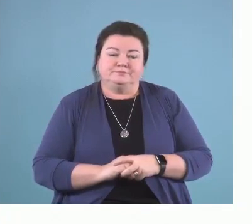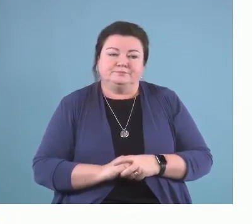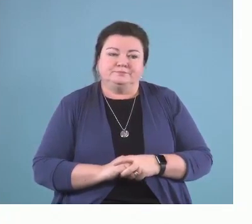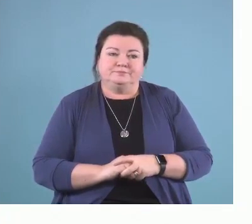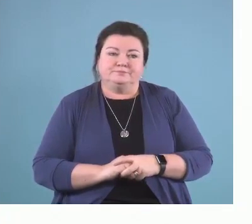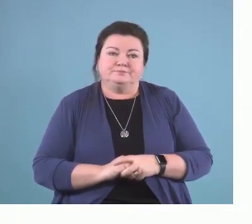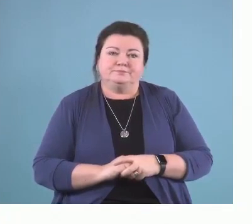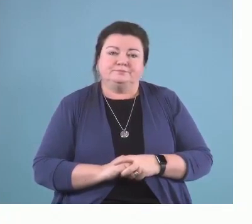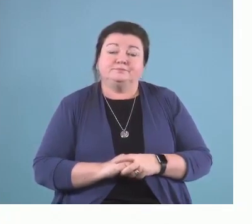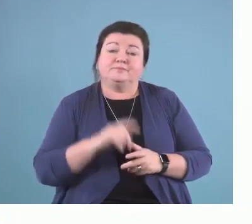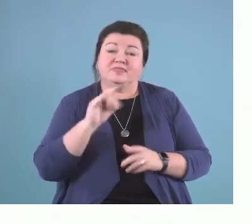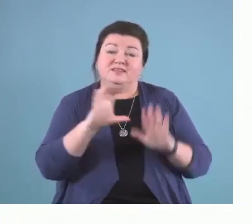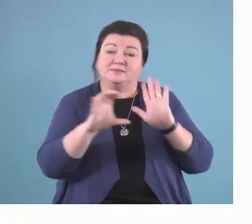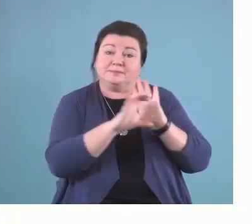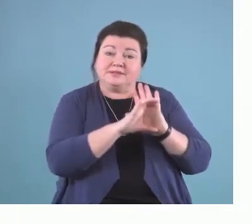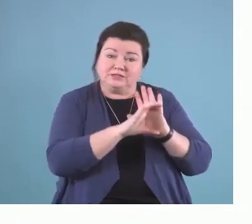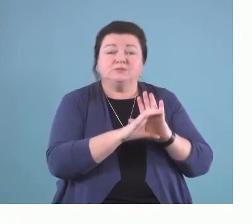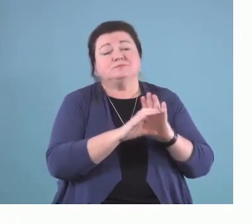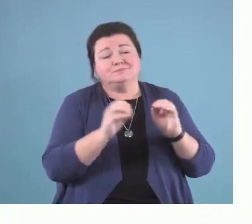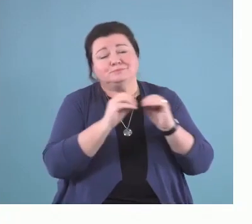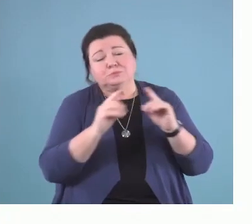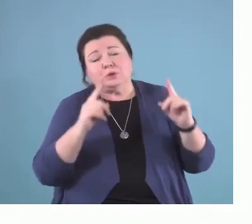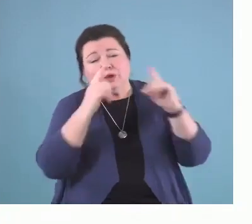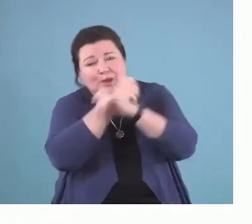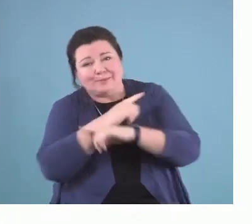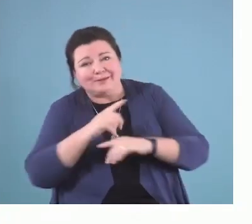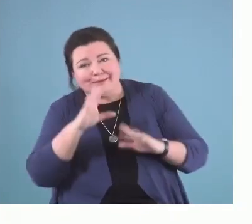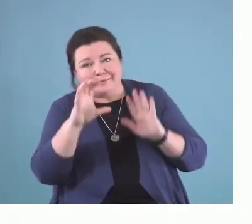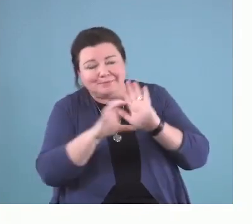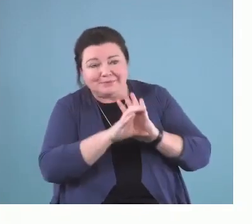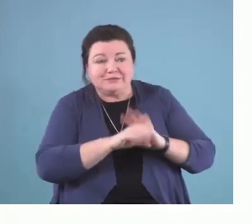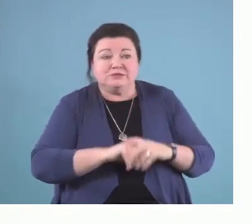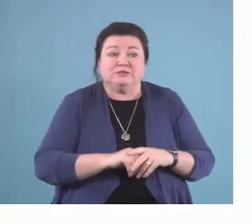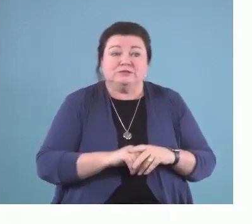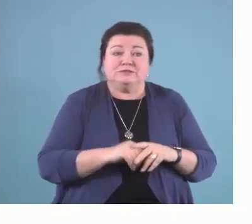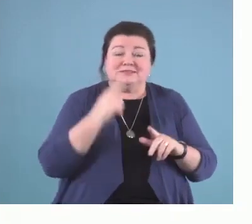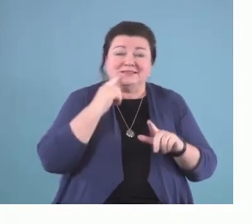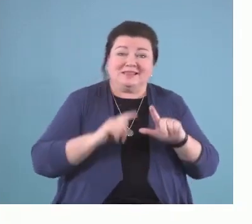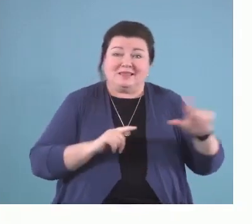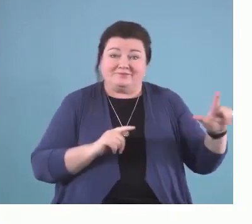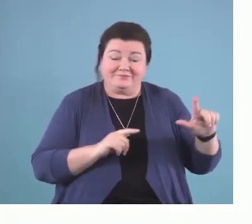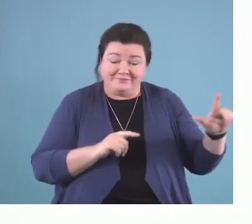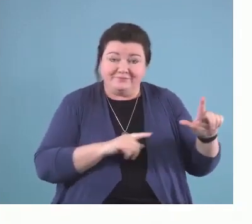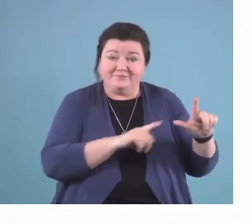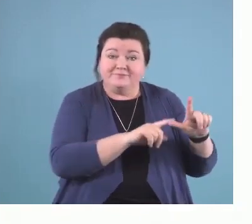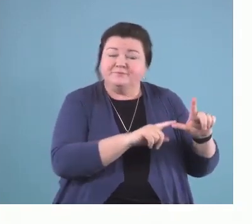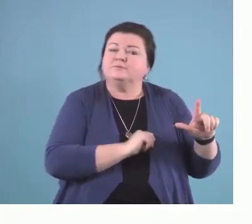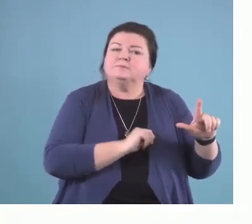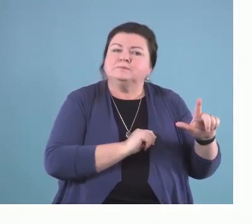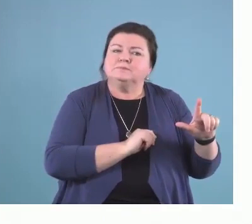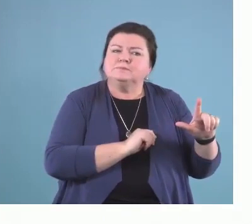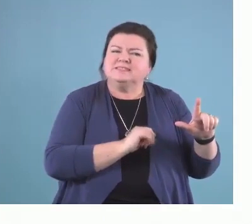So, this is a little bit more complicated slide. So, you can see in the left-hand side, you can see it's still that